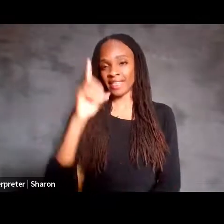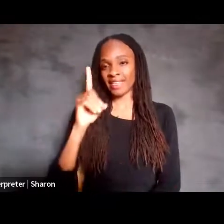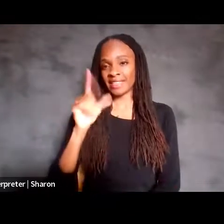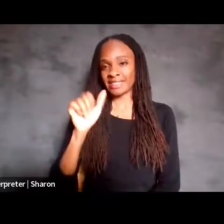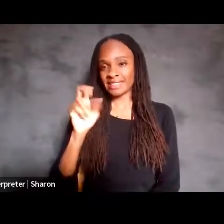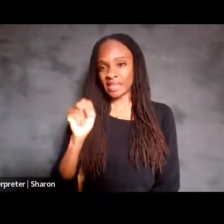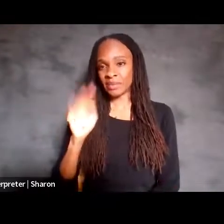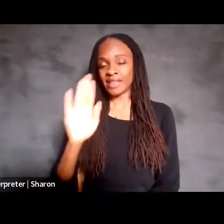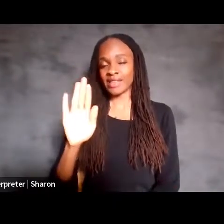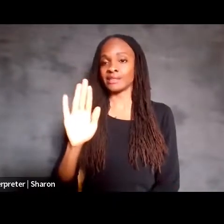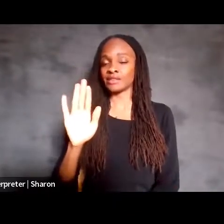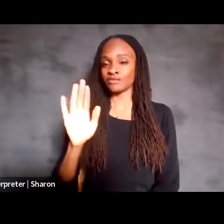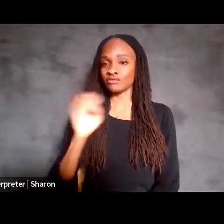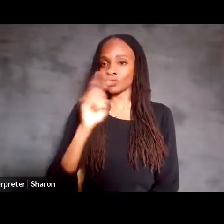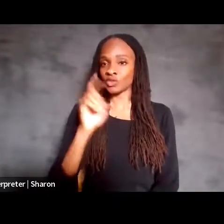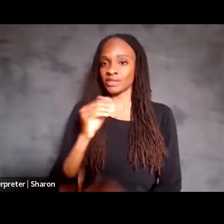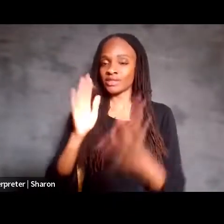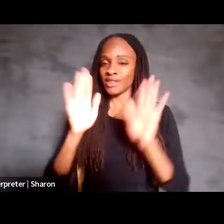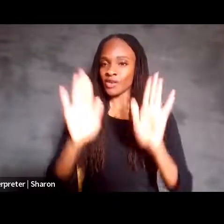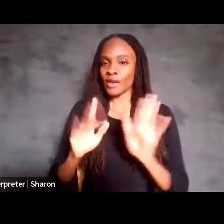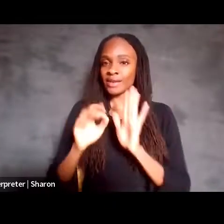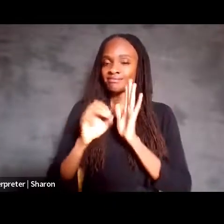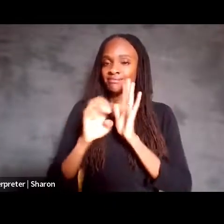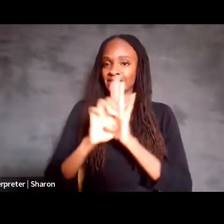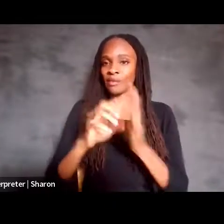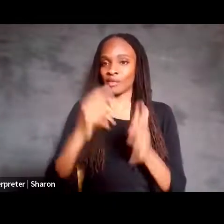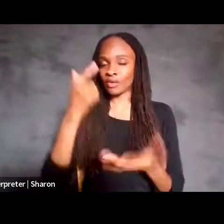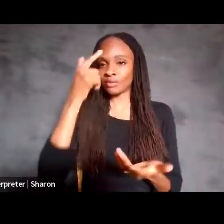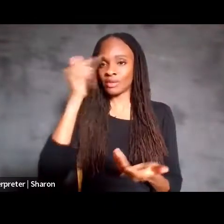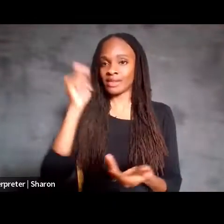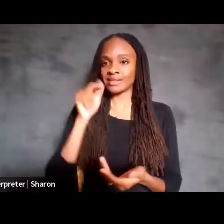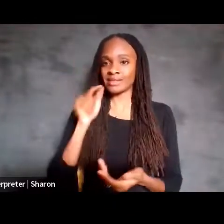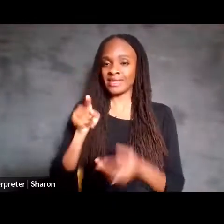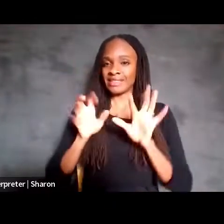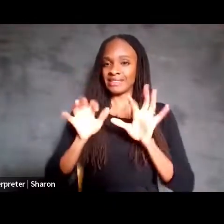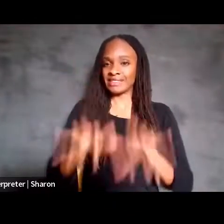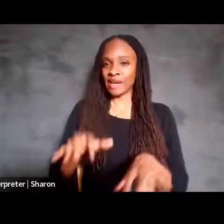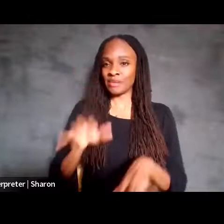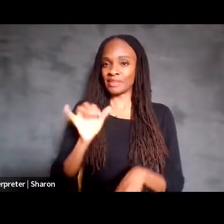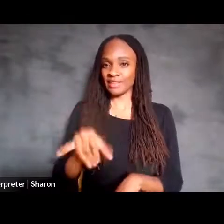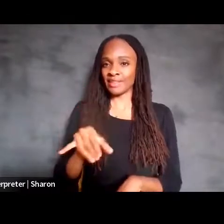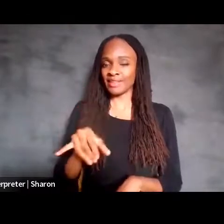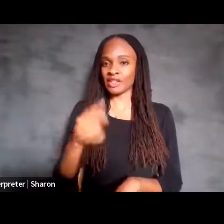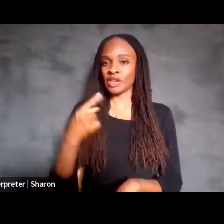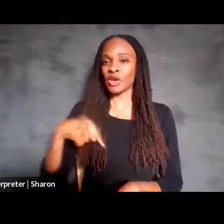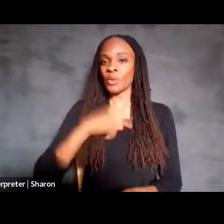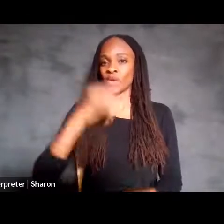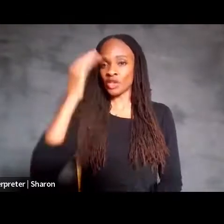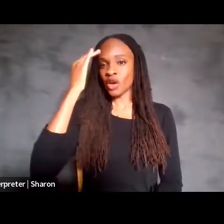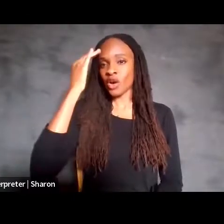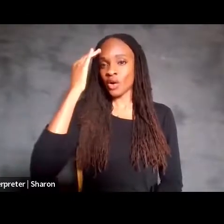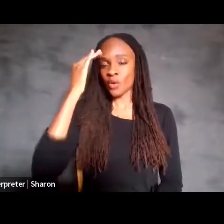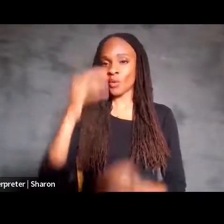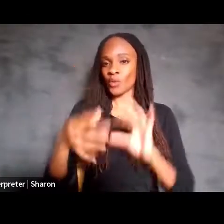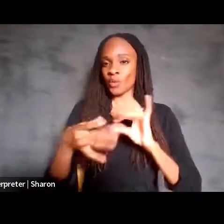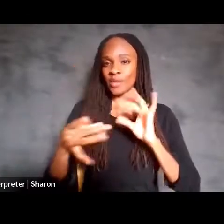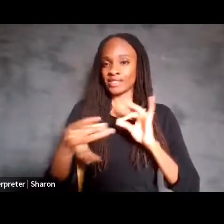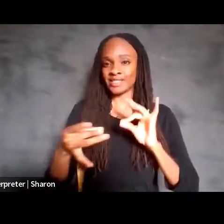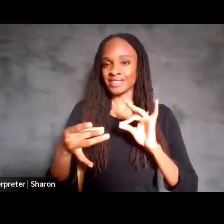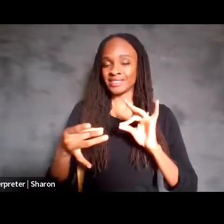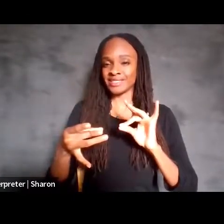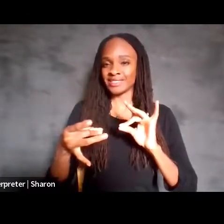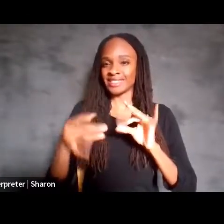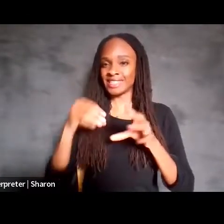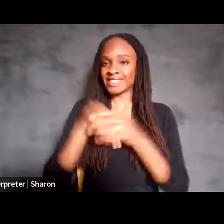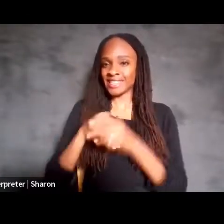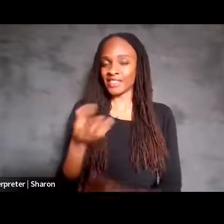example because just by virtue of him typing that out, you know, we know that the messages are in there.